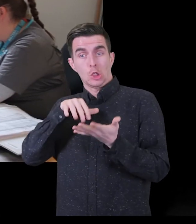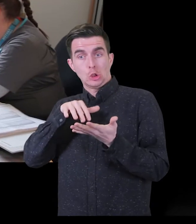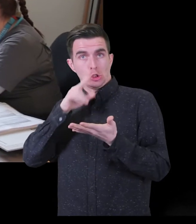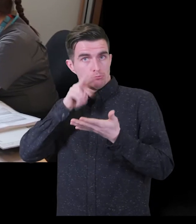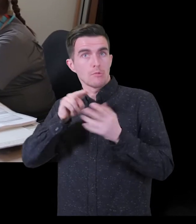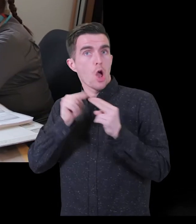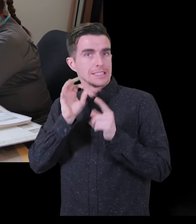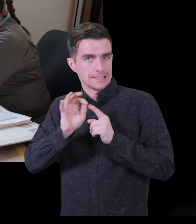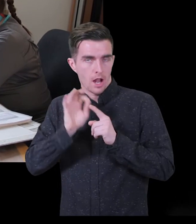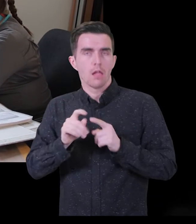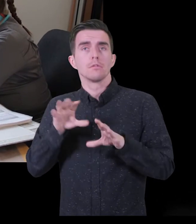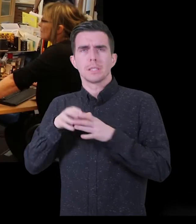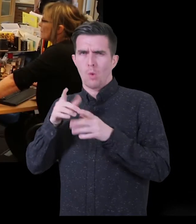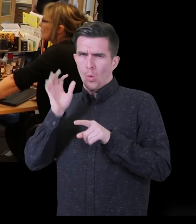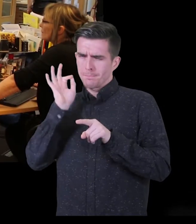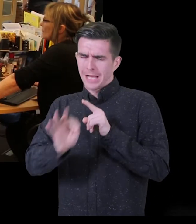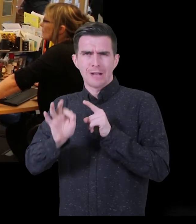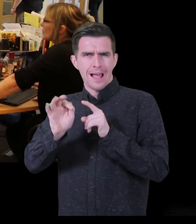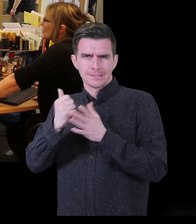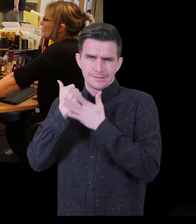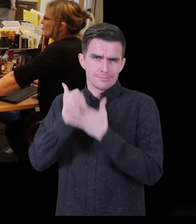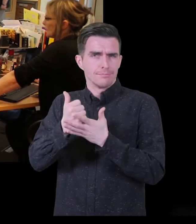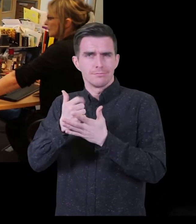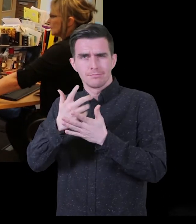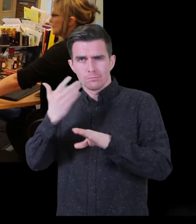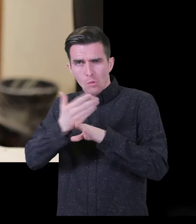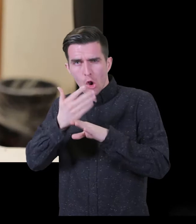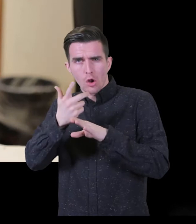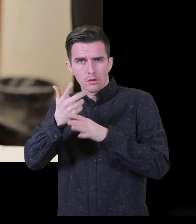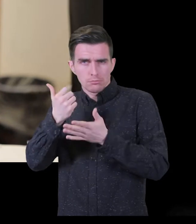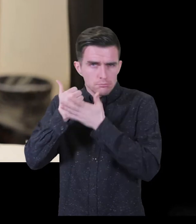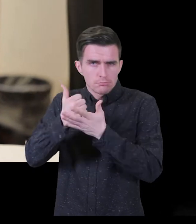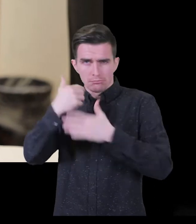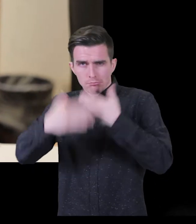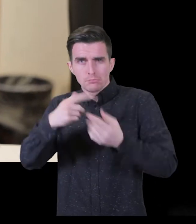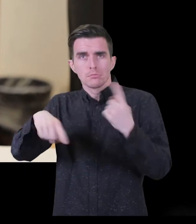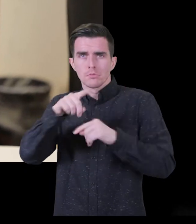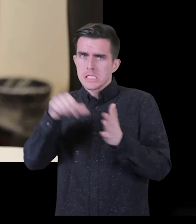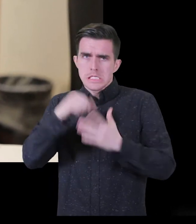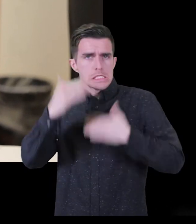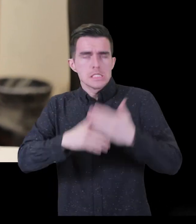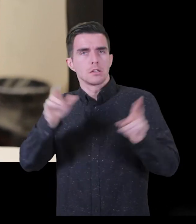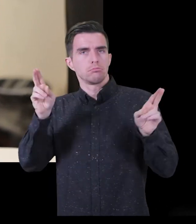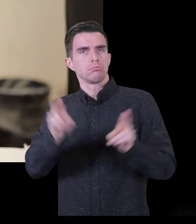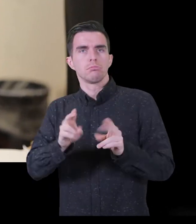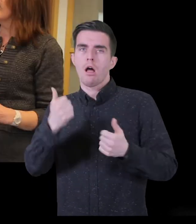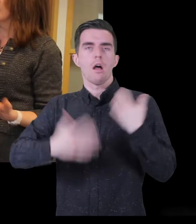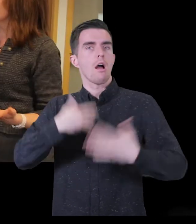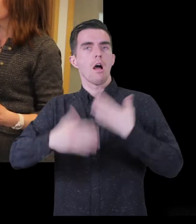of sensory loss for individuals and help them to overcome any difficulties they may be experiencing in their daily lives.